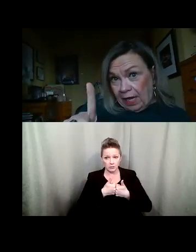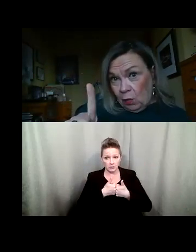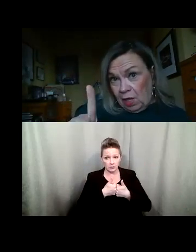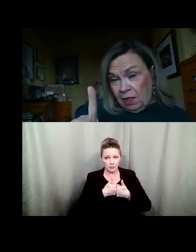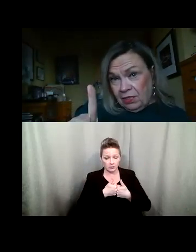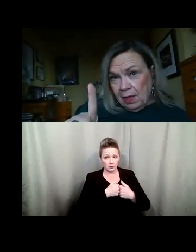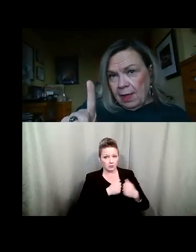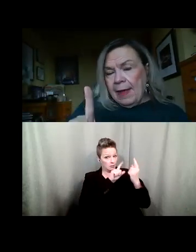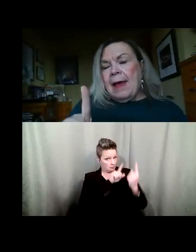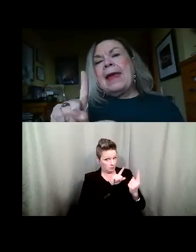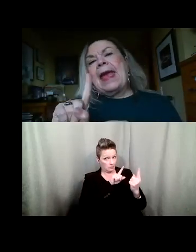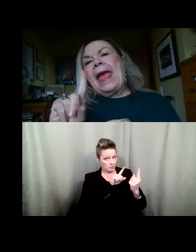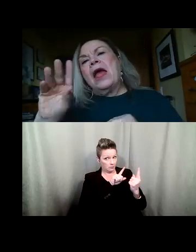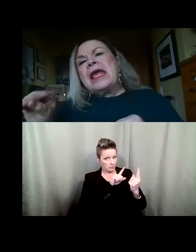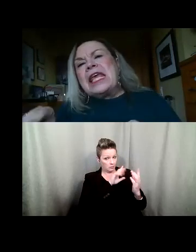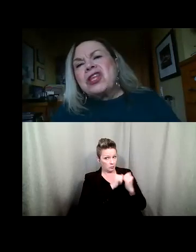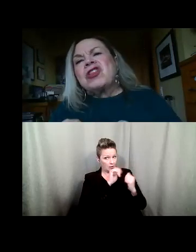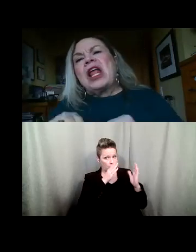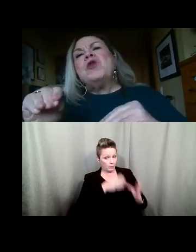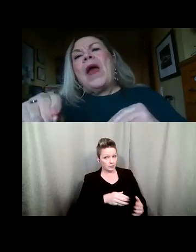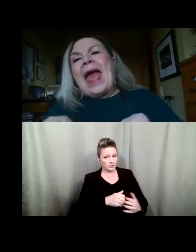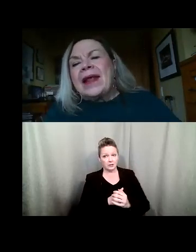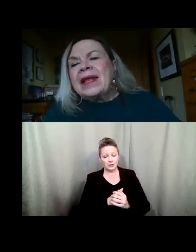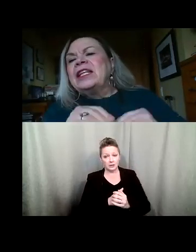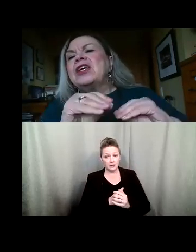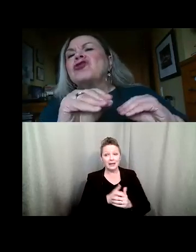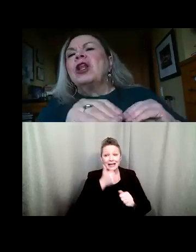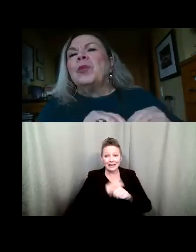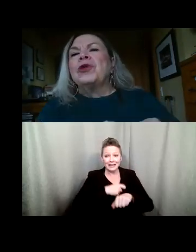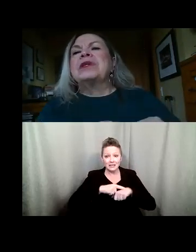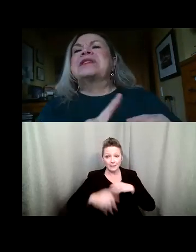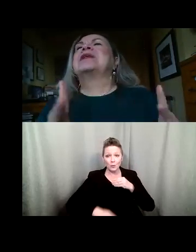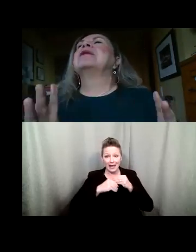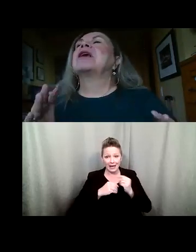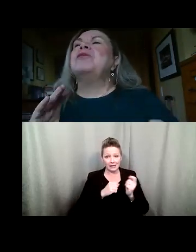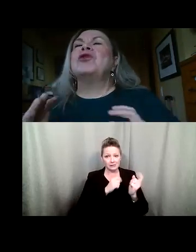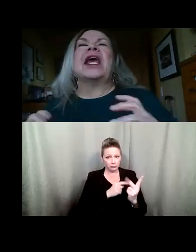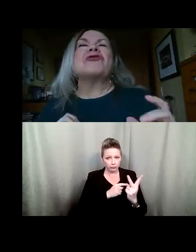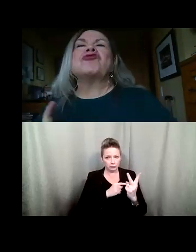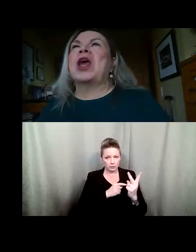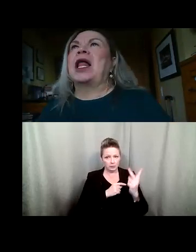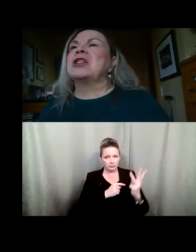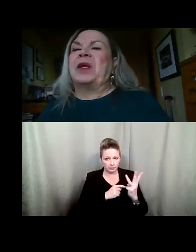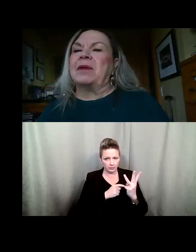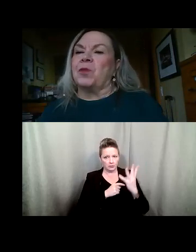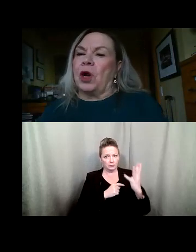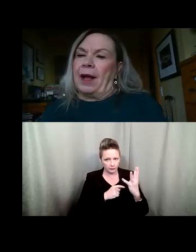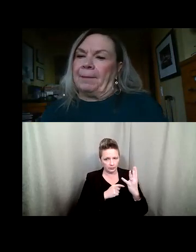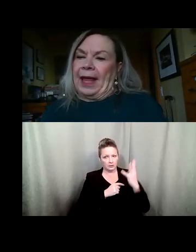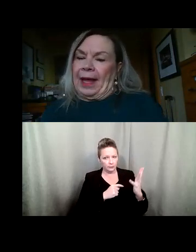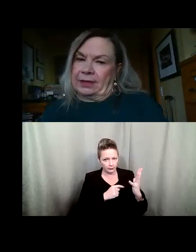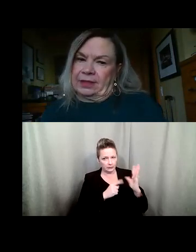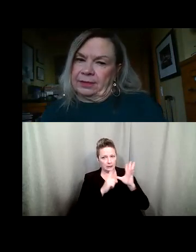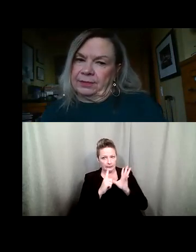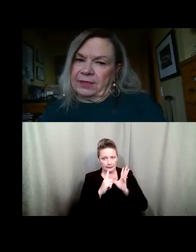communication and each time you add an additional person communication challenge becomes more